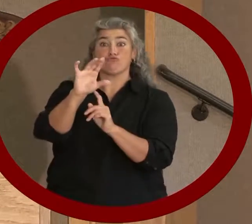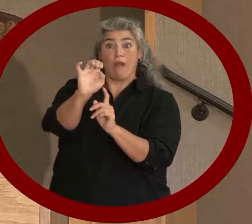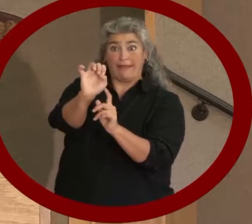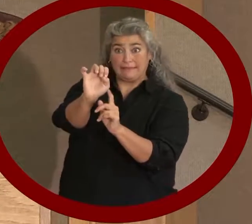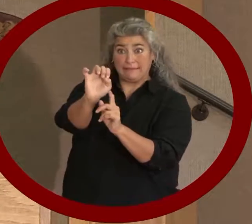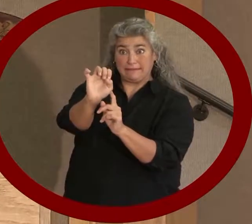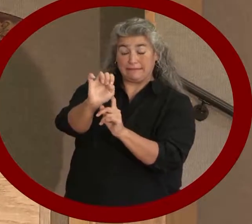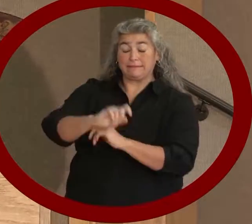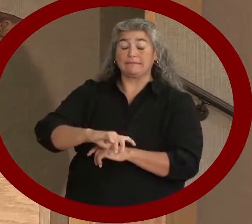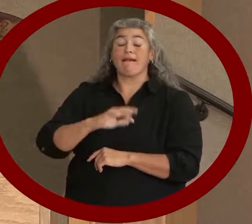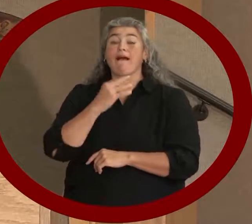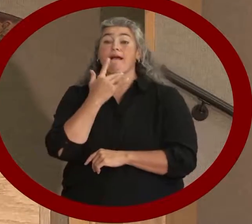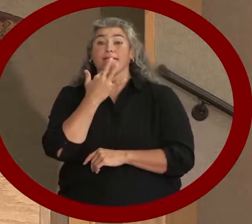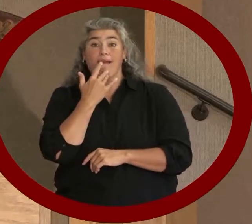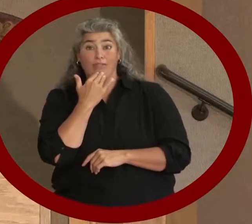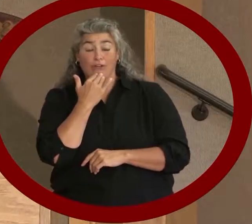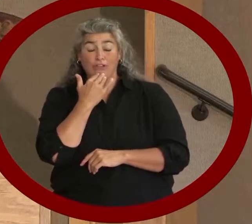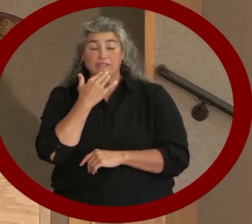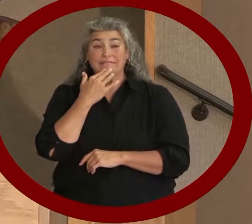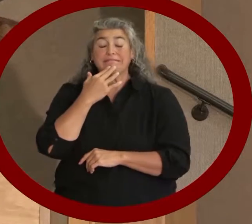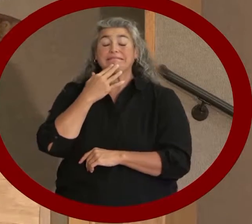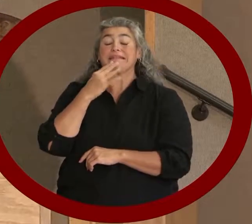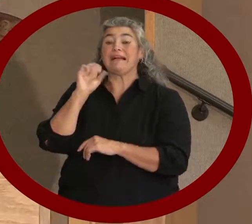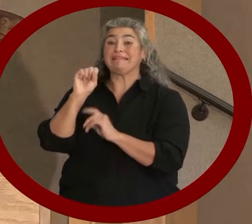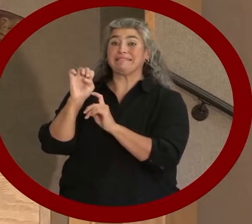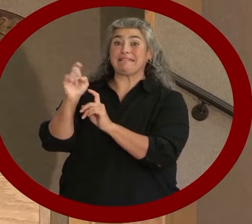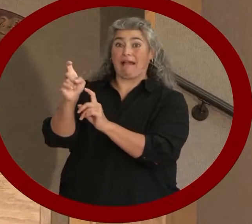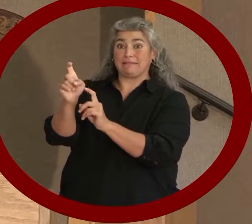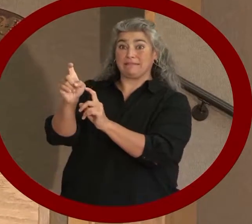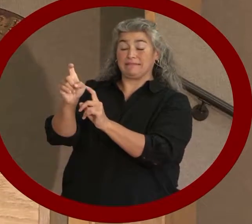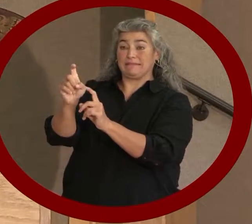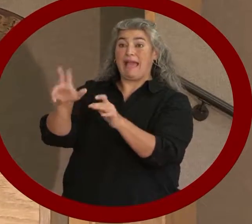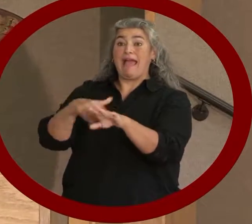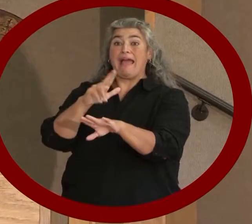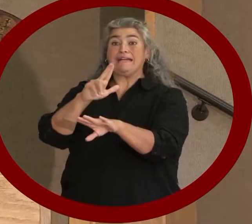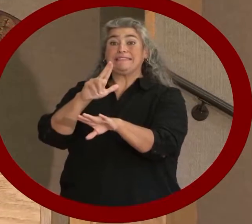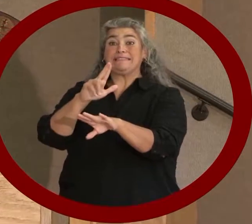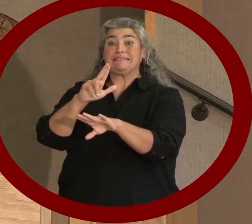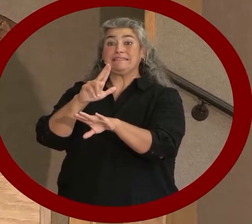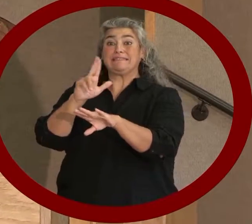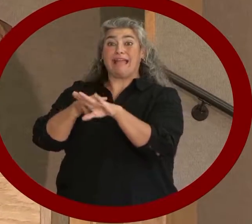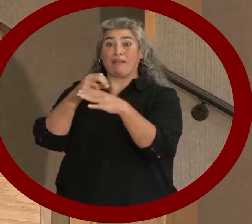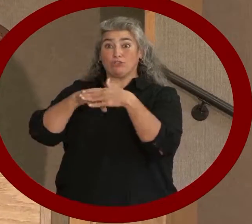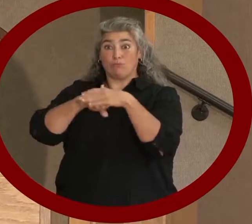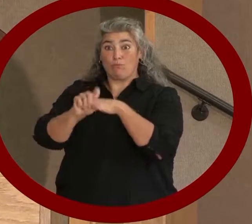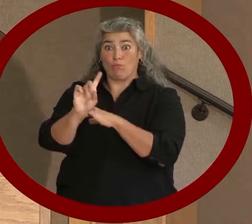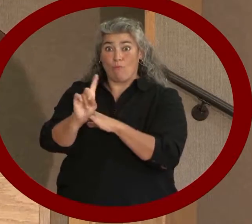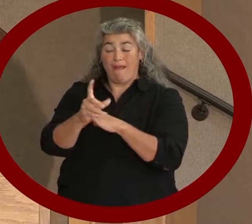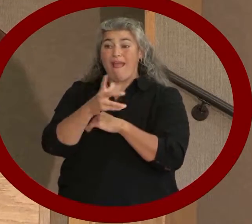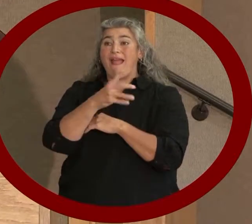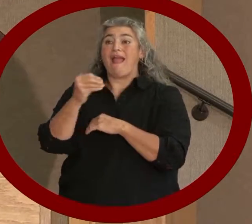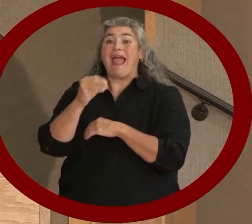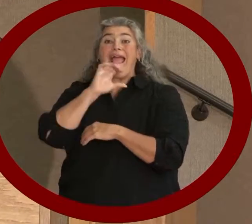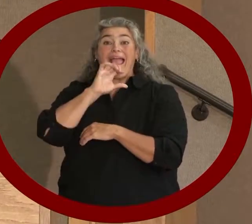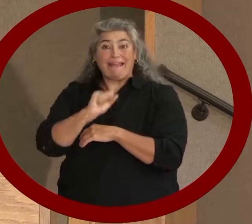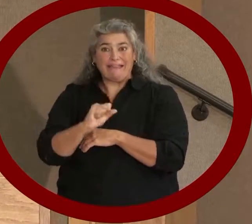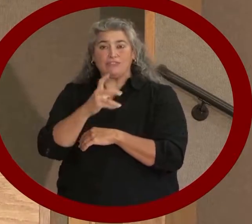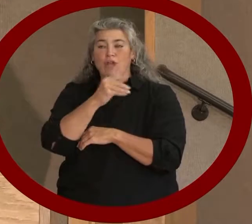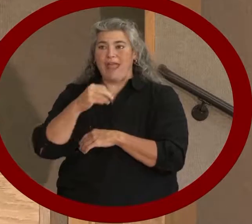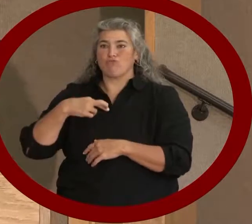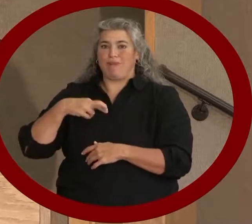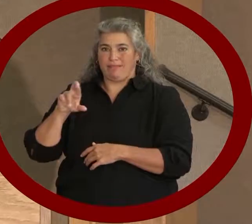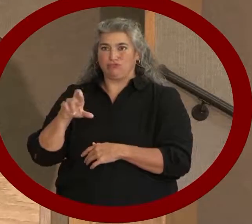sex, national origin, age, and religion. It assures equal access to